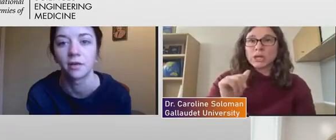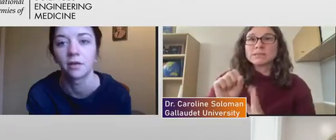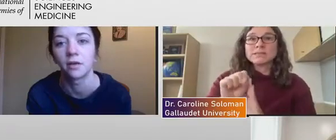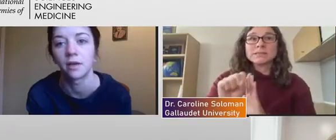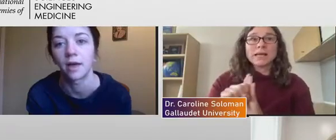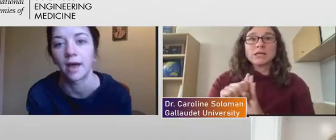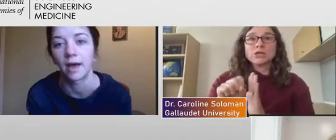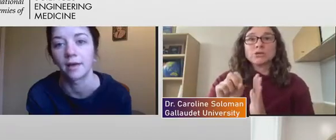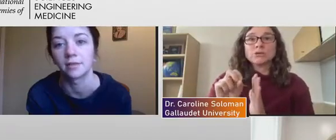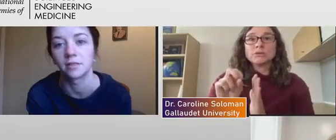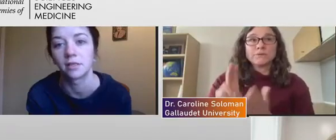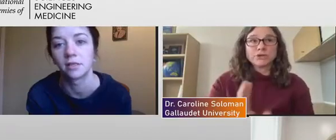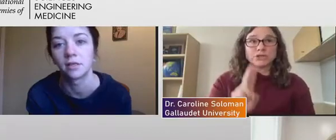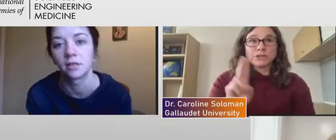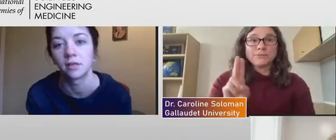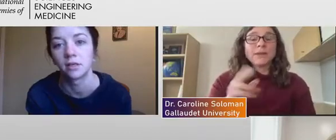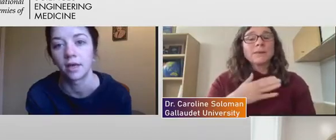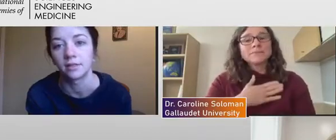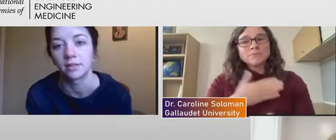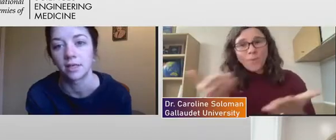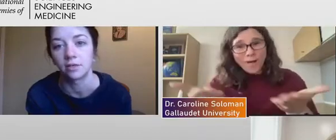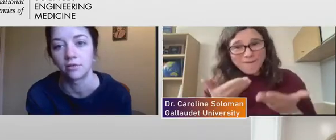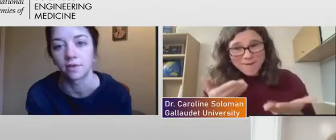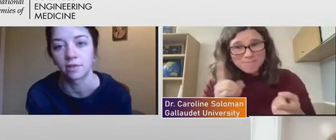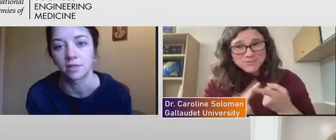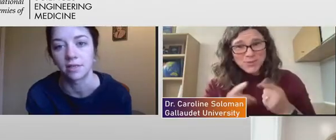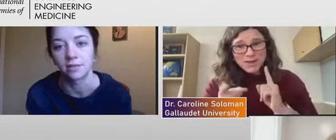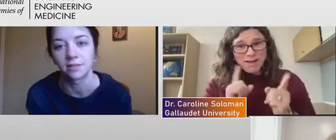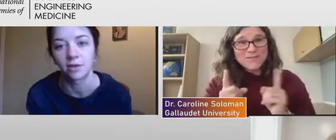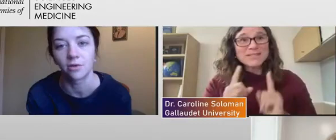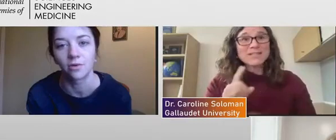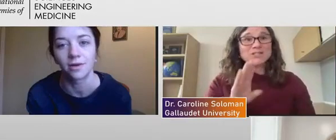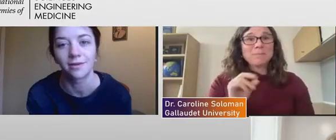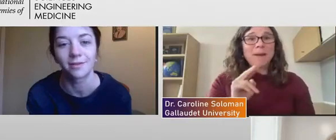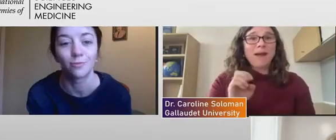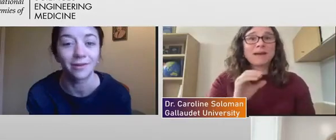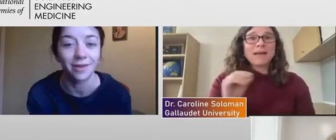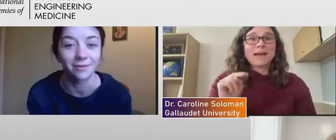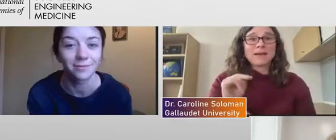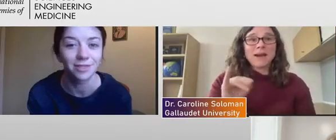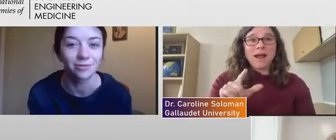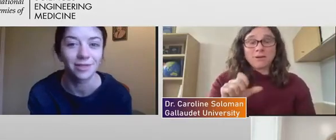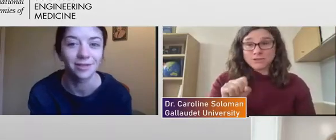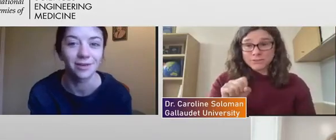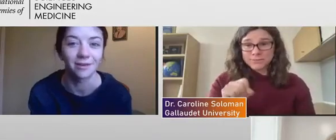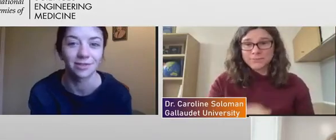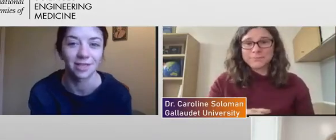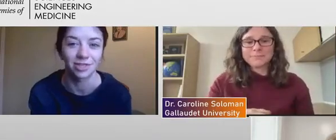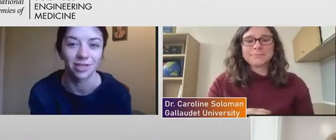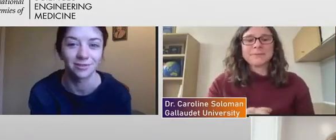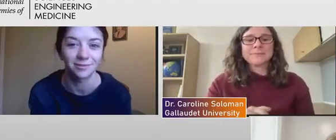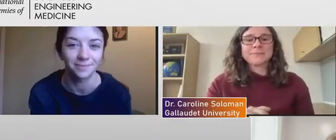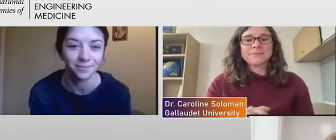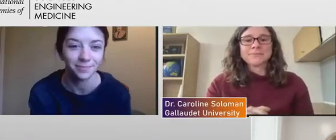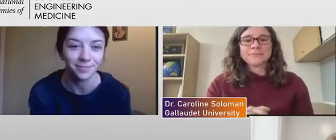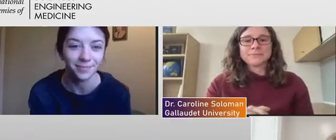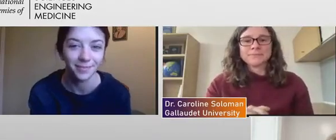at a state university. So, welcome to the conversation.